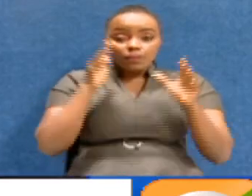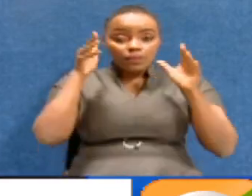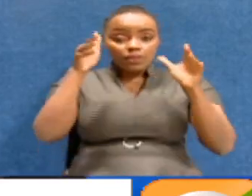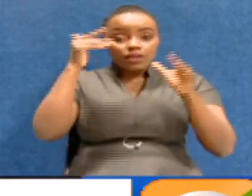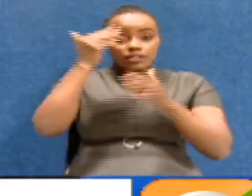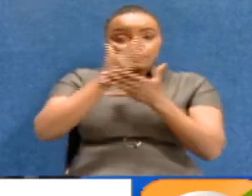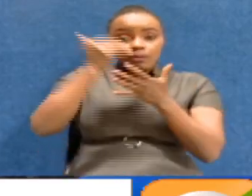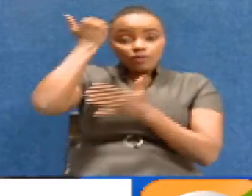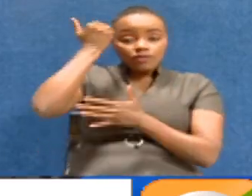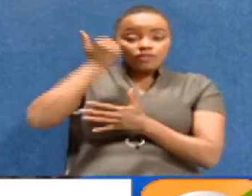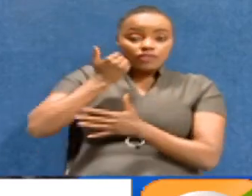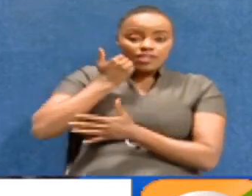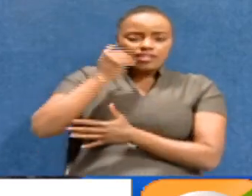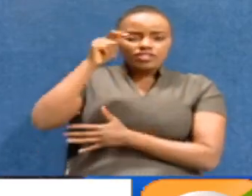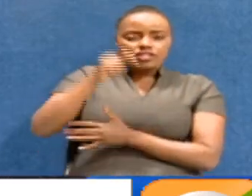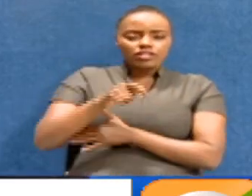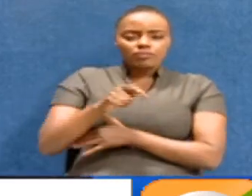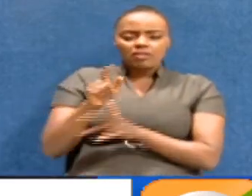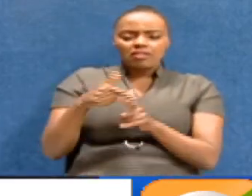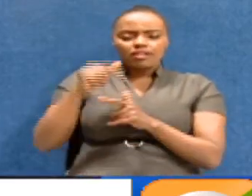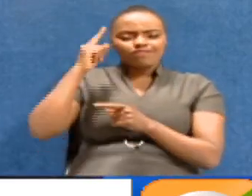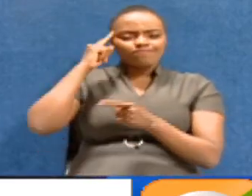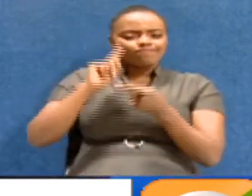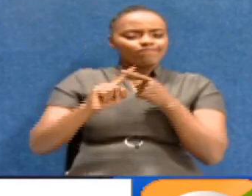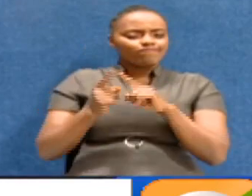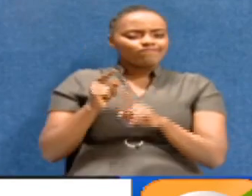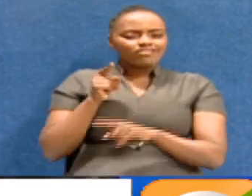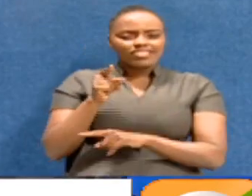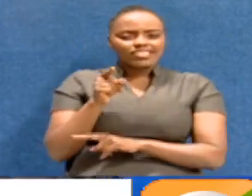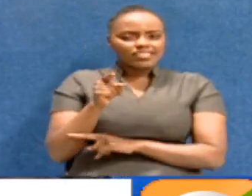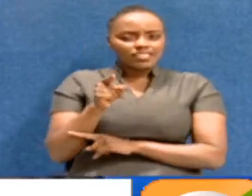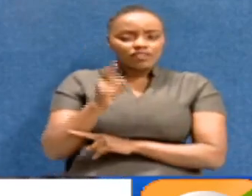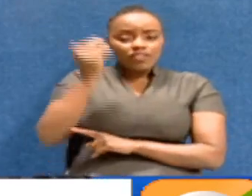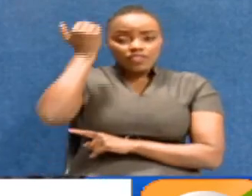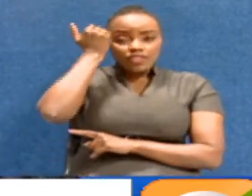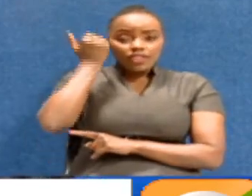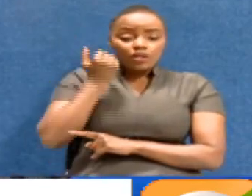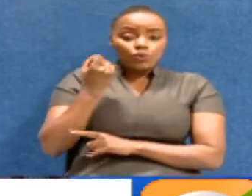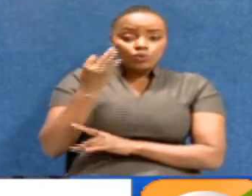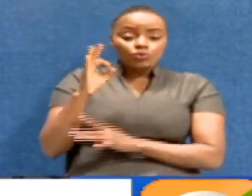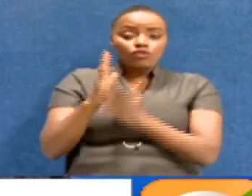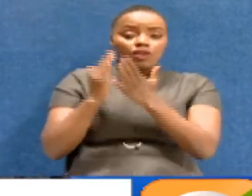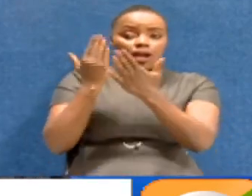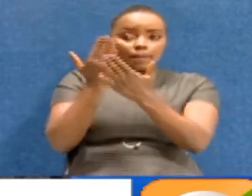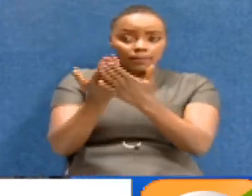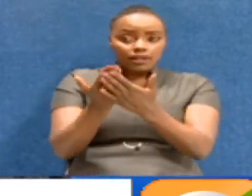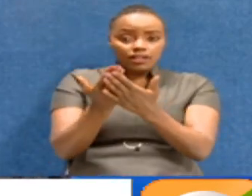some judgments, sometimes you tend to think that the Court of Appeal. Yeah.